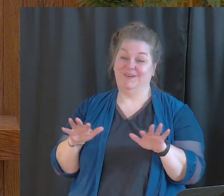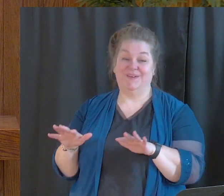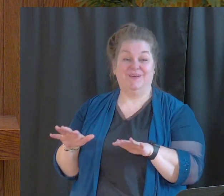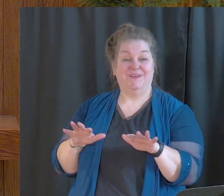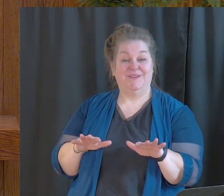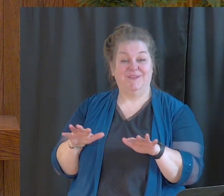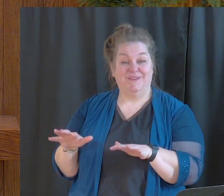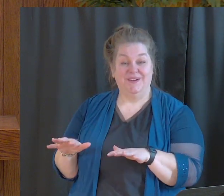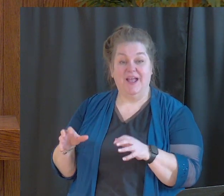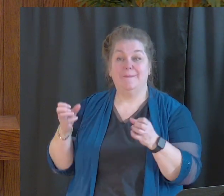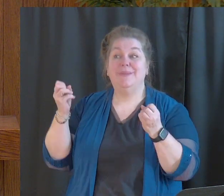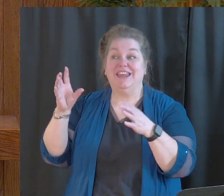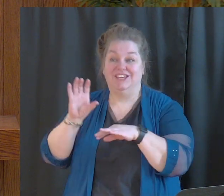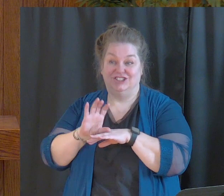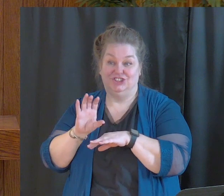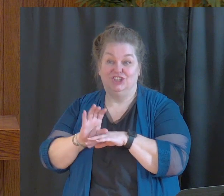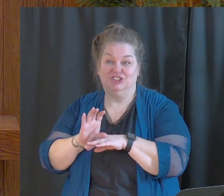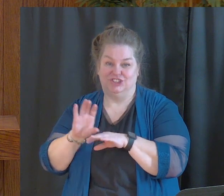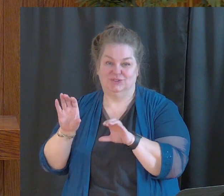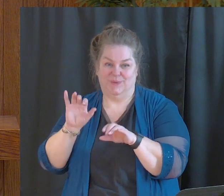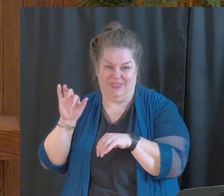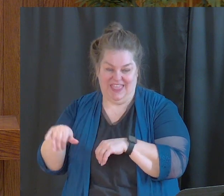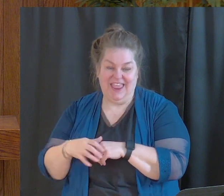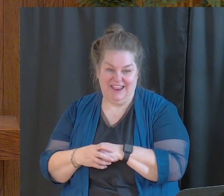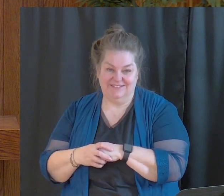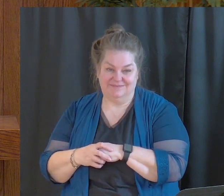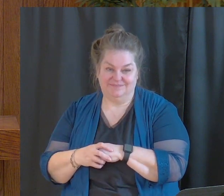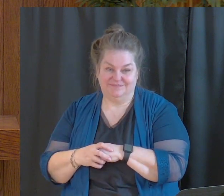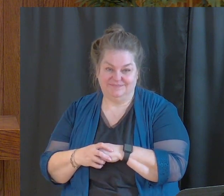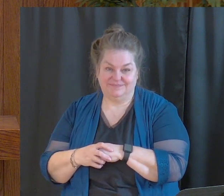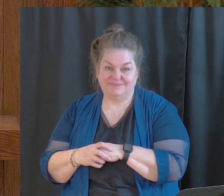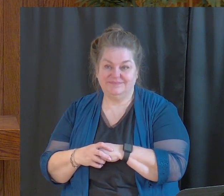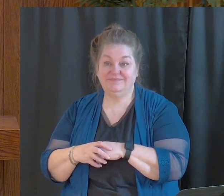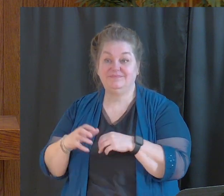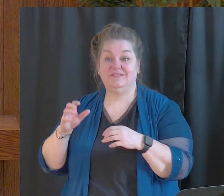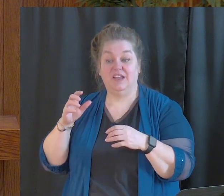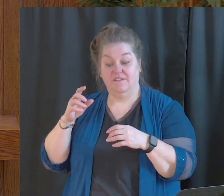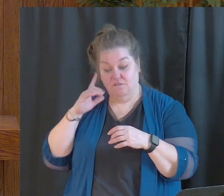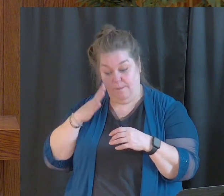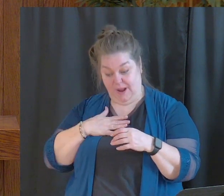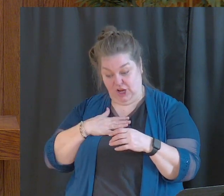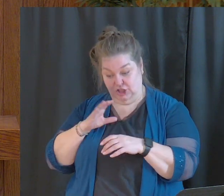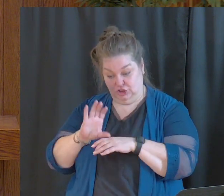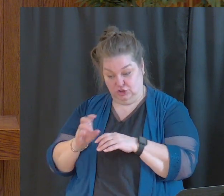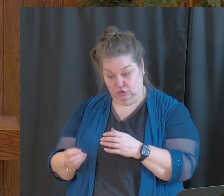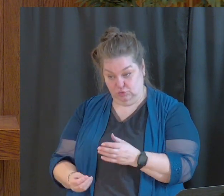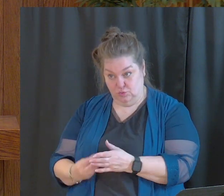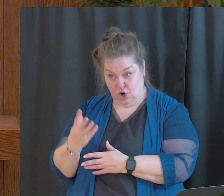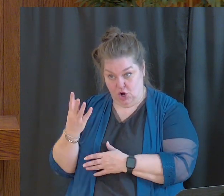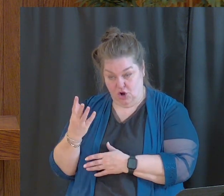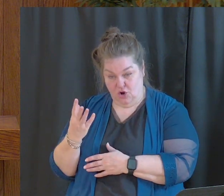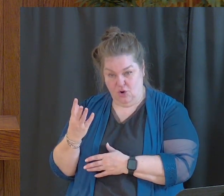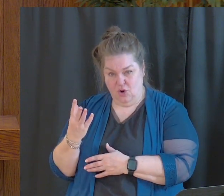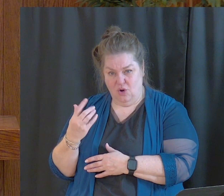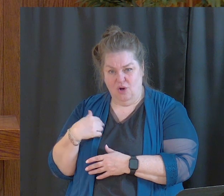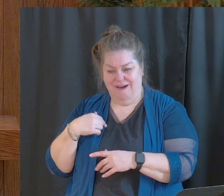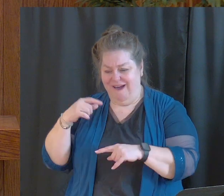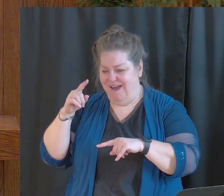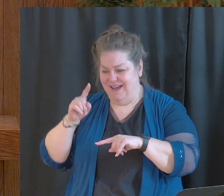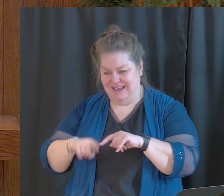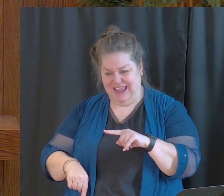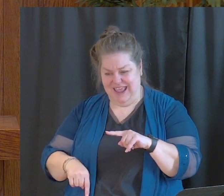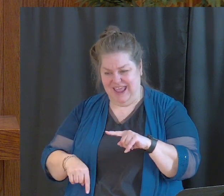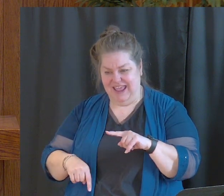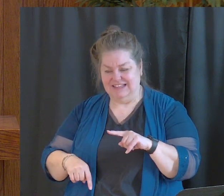Many churches have caught on to that. To have my church grow, I can't cause